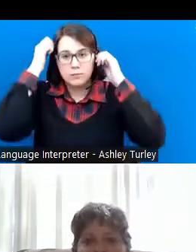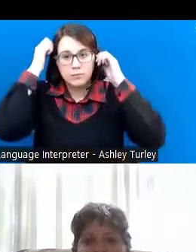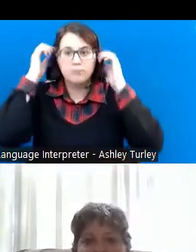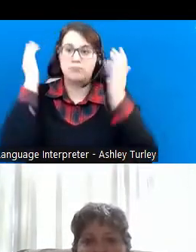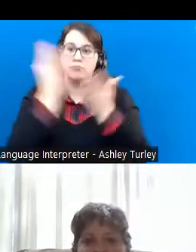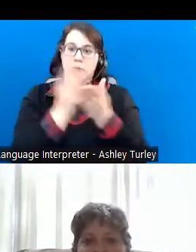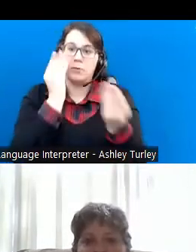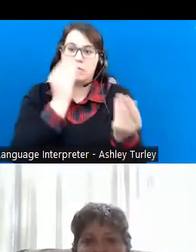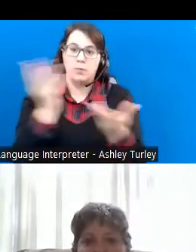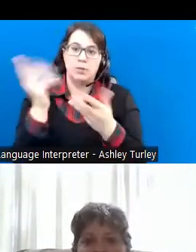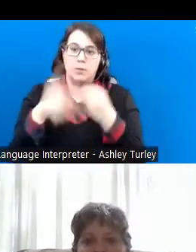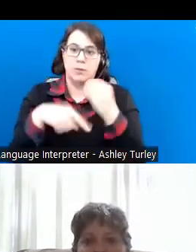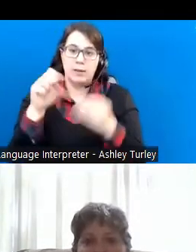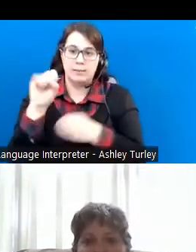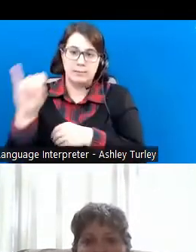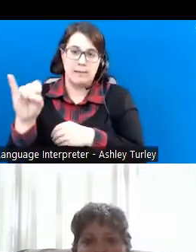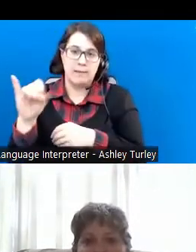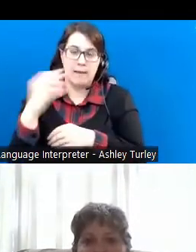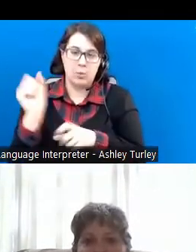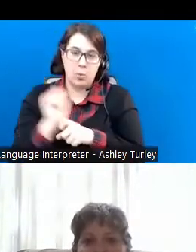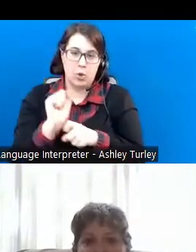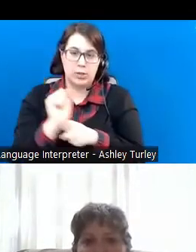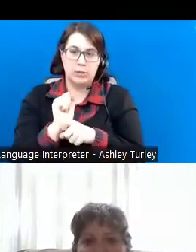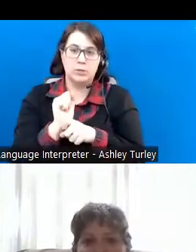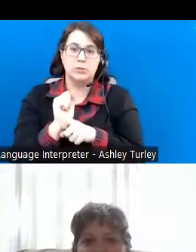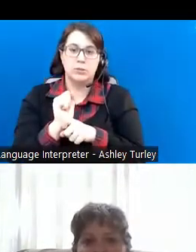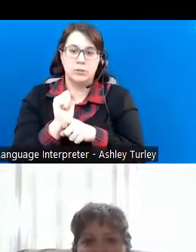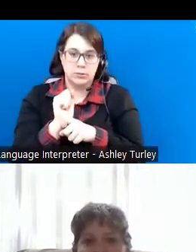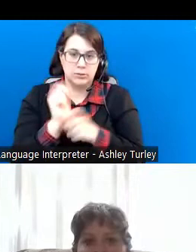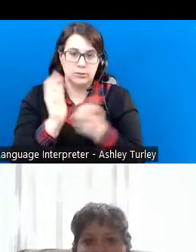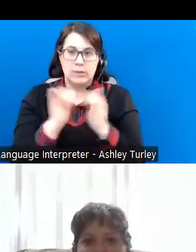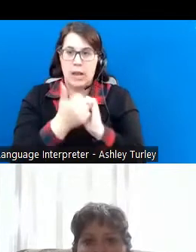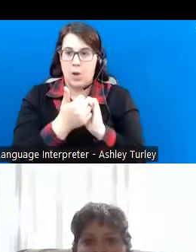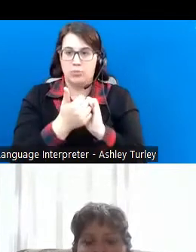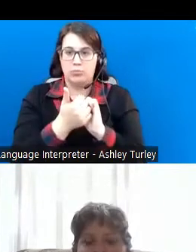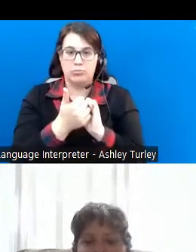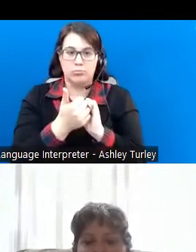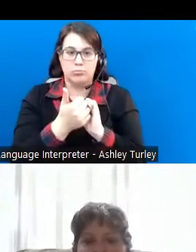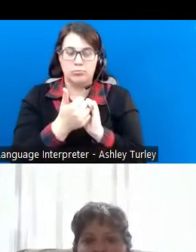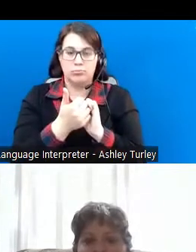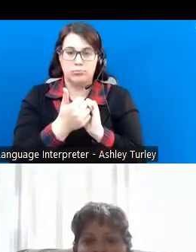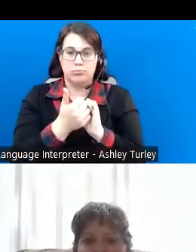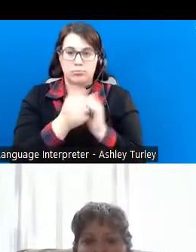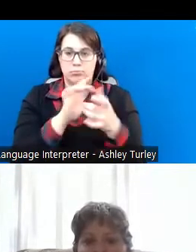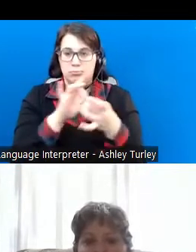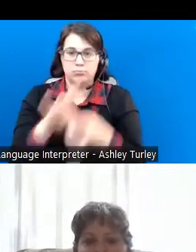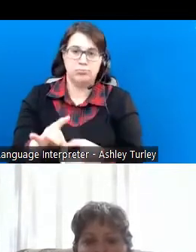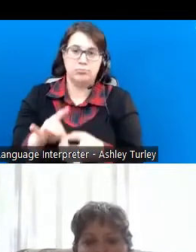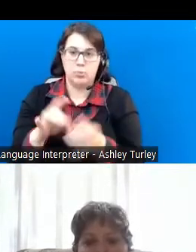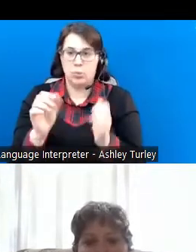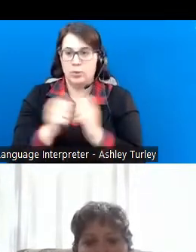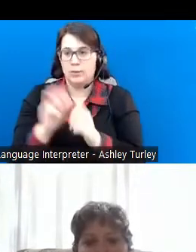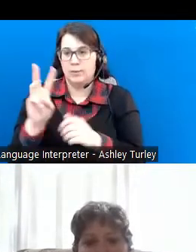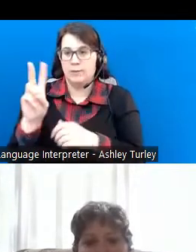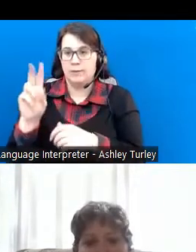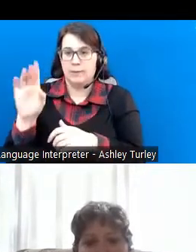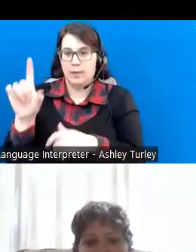information on SSI and working and how it dovetails with West Virginia ABLE.